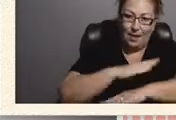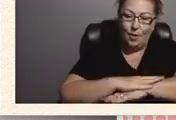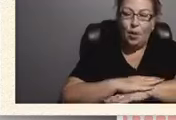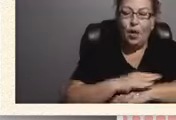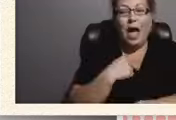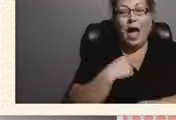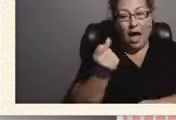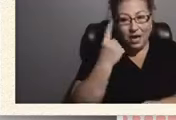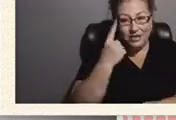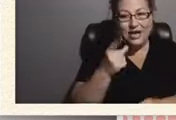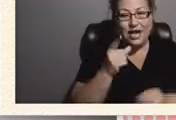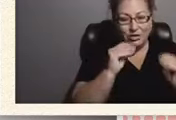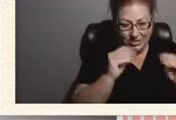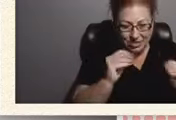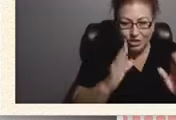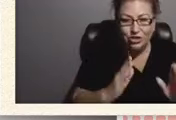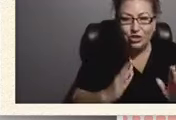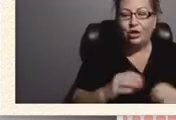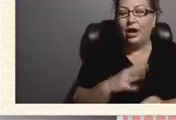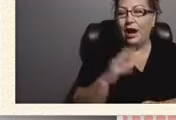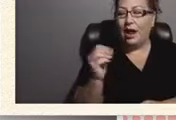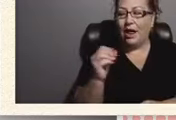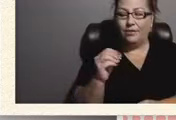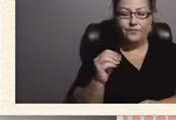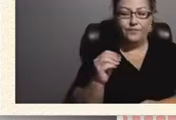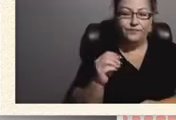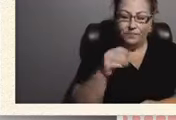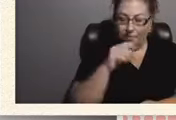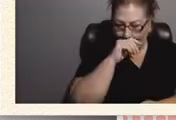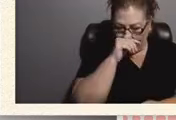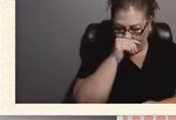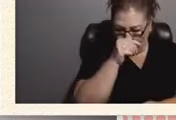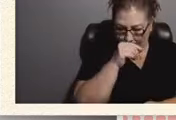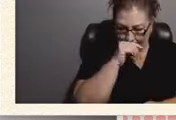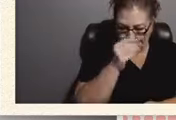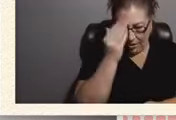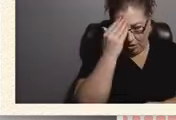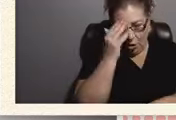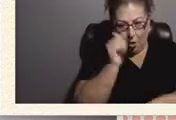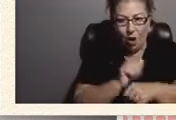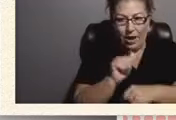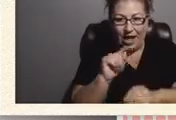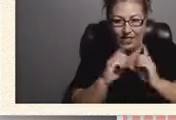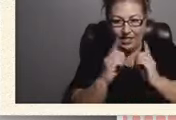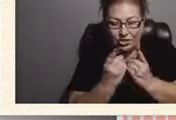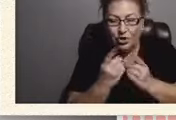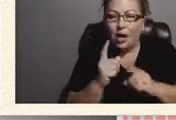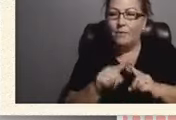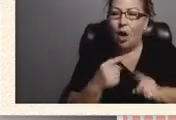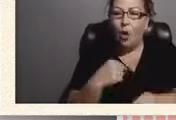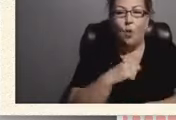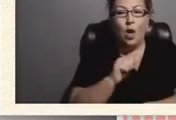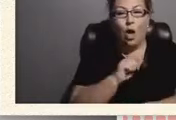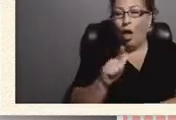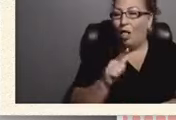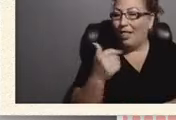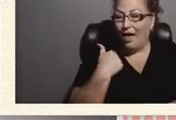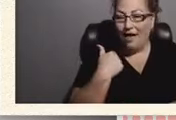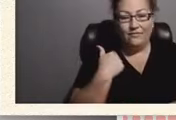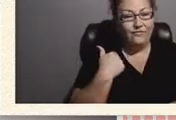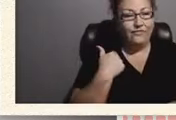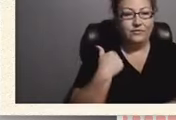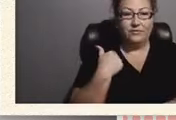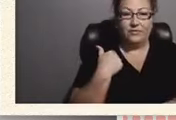and you're, you're, you know, working at this district, but we all have the opportunity